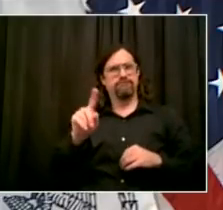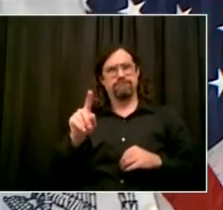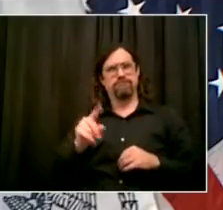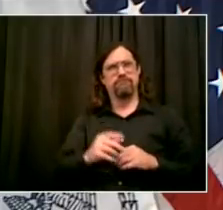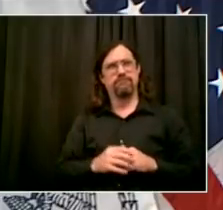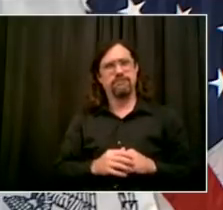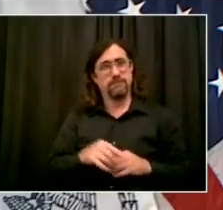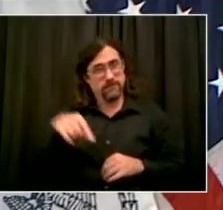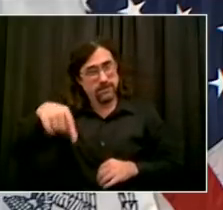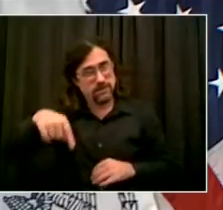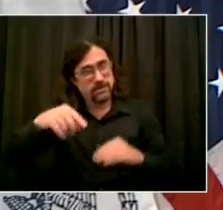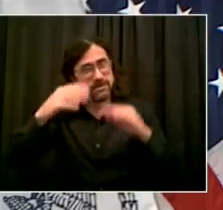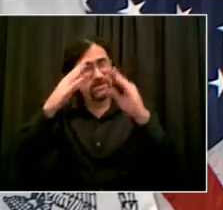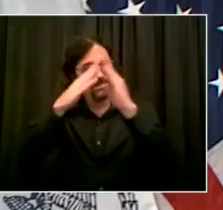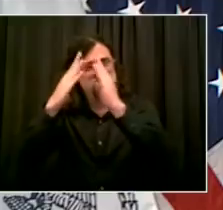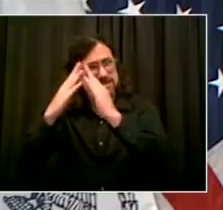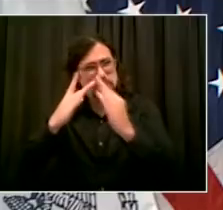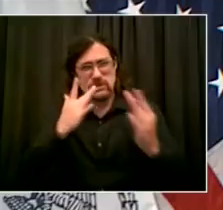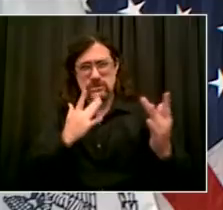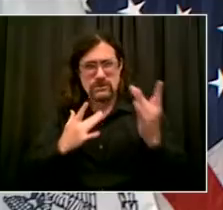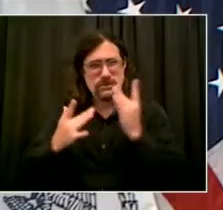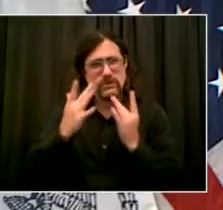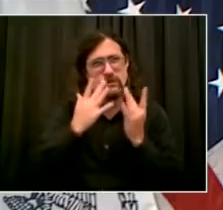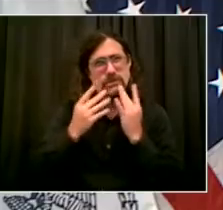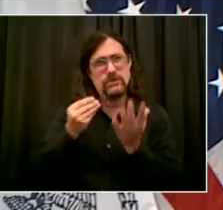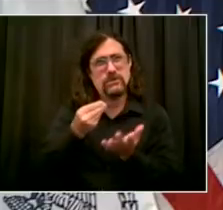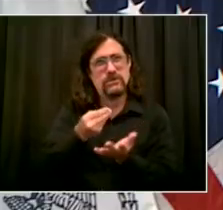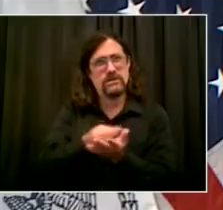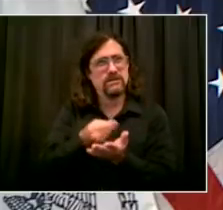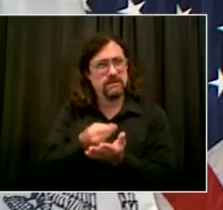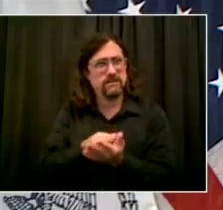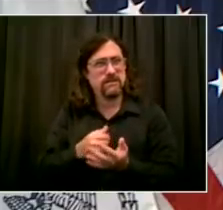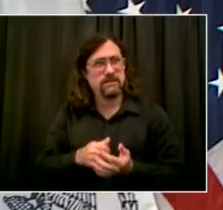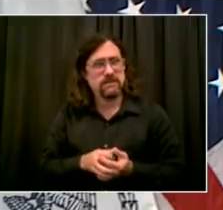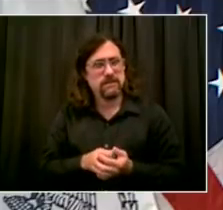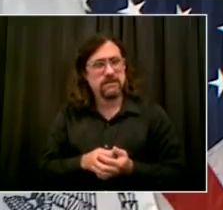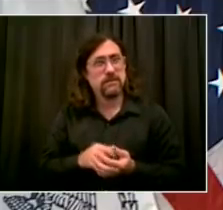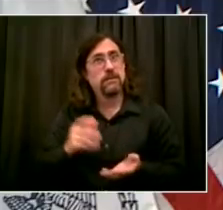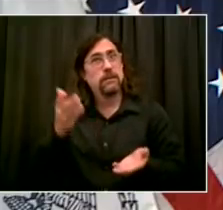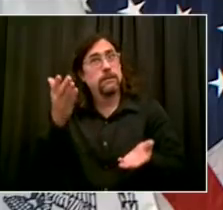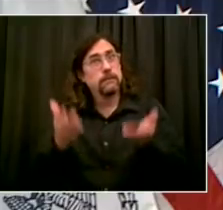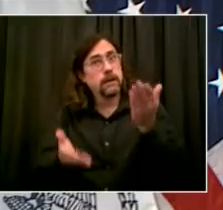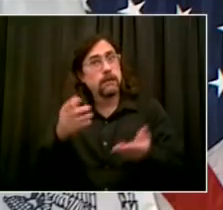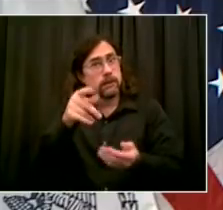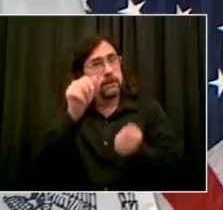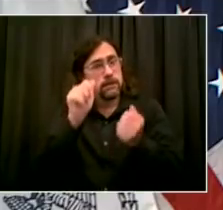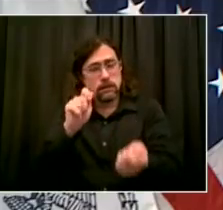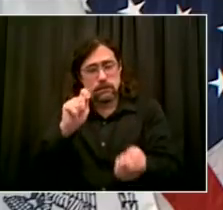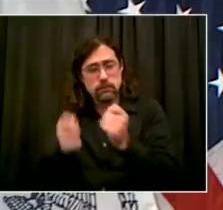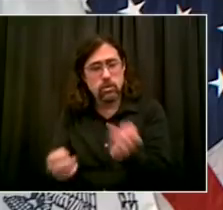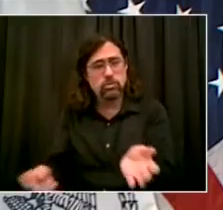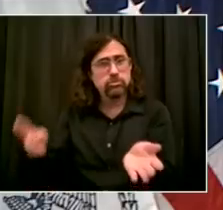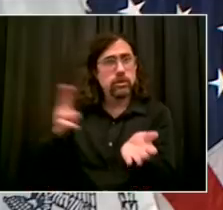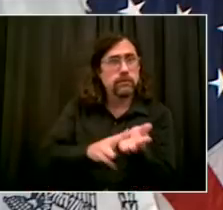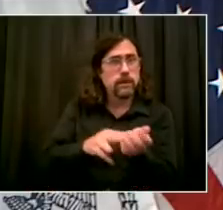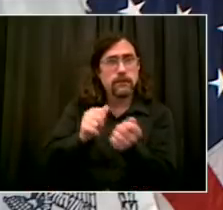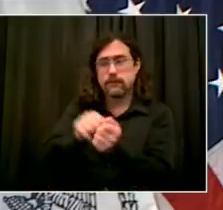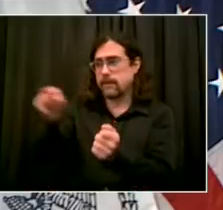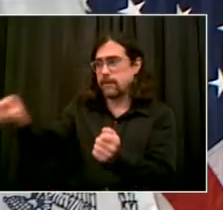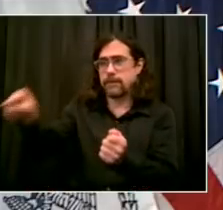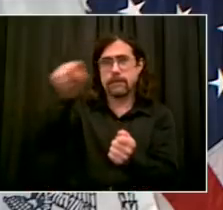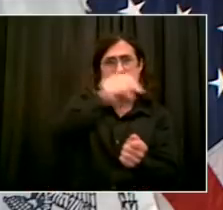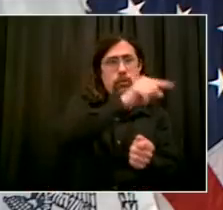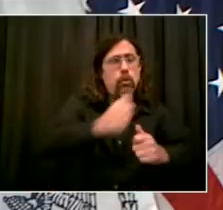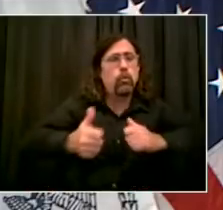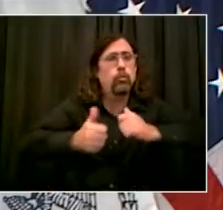speak broadly because I haven't seen the specifics, and I don't know all the legal specifics about lease negotiation and things like